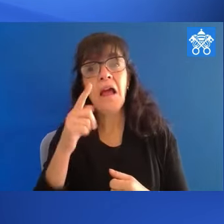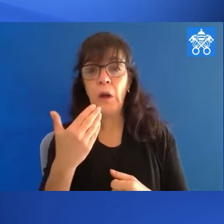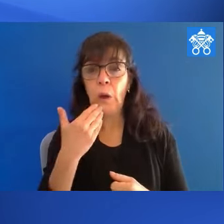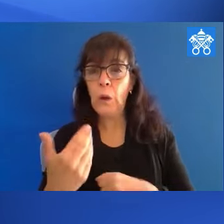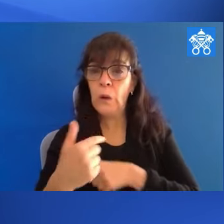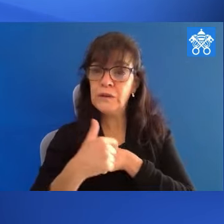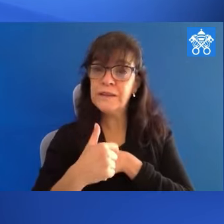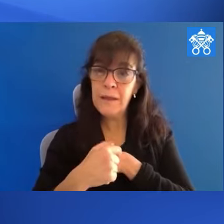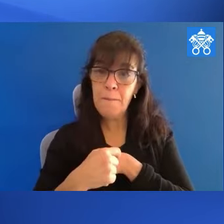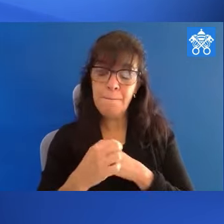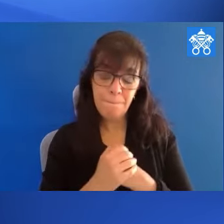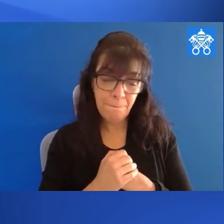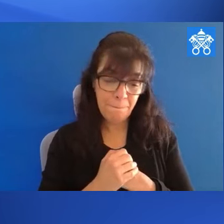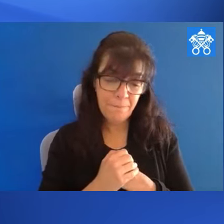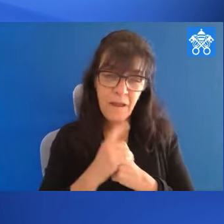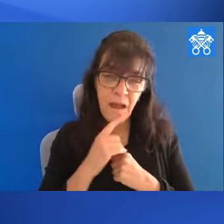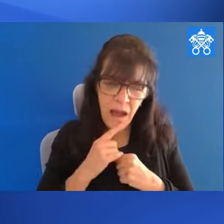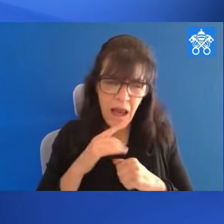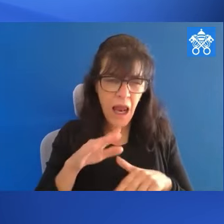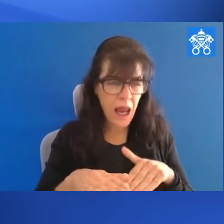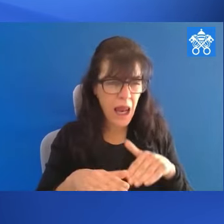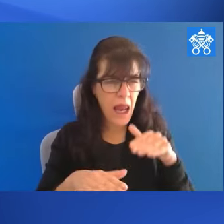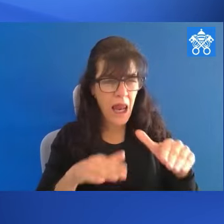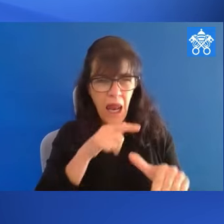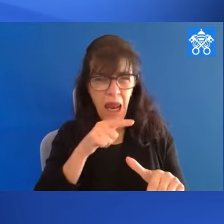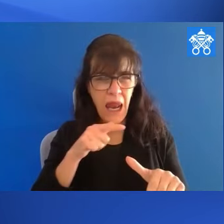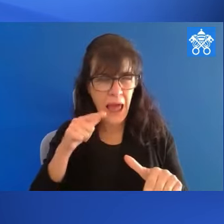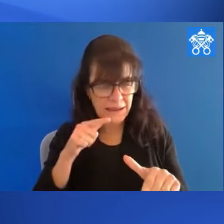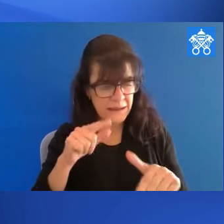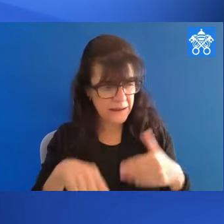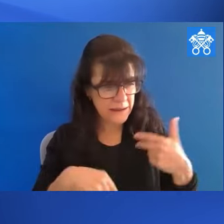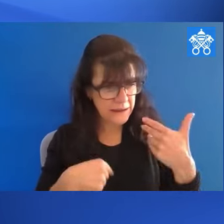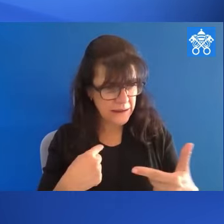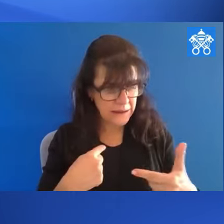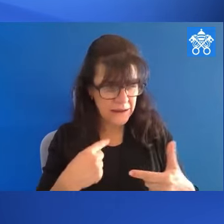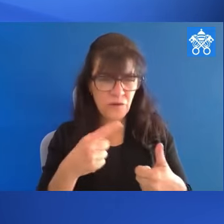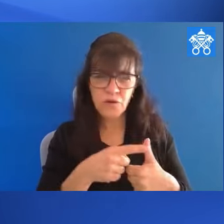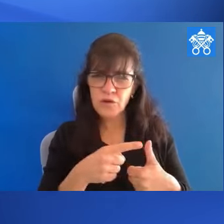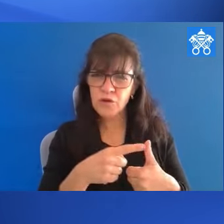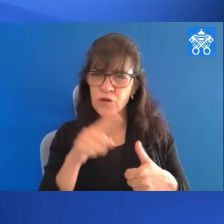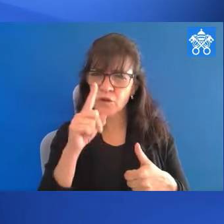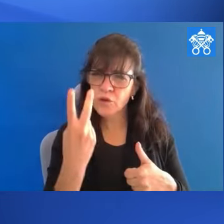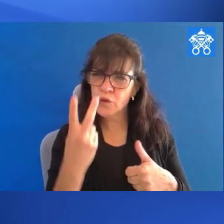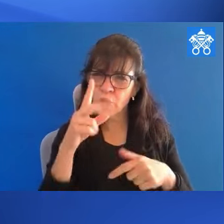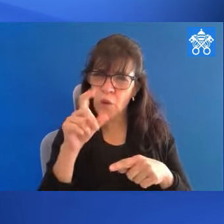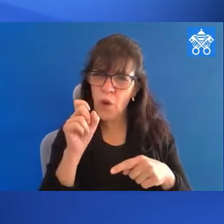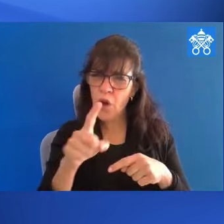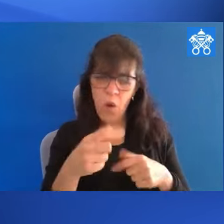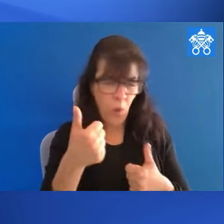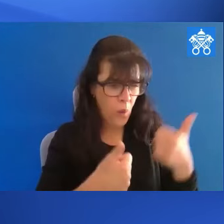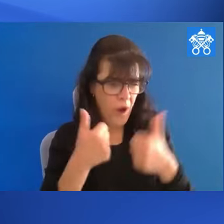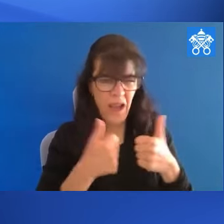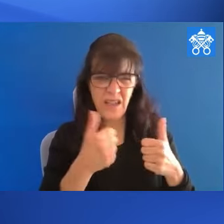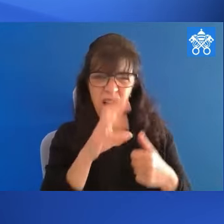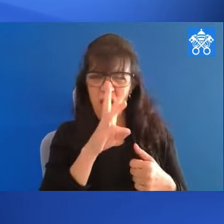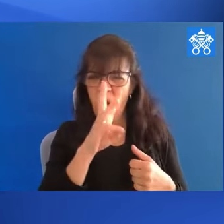As we take our first steps on the Lenten Path, let us ask ourselves two questions. First of all, what are the disordered passions,